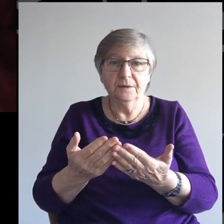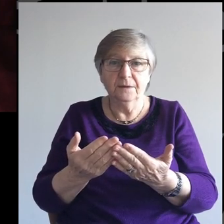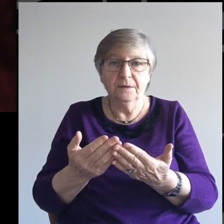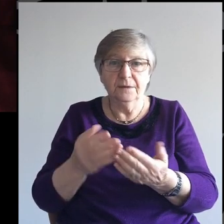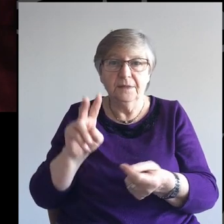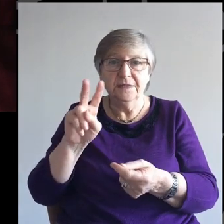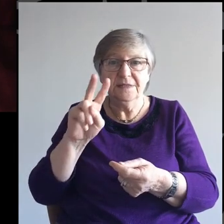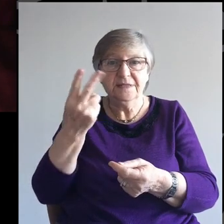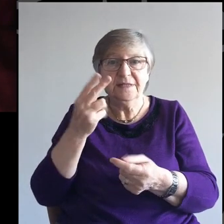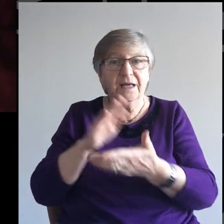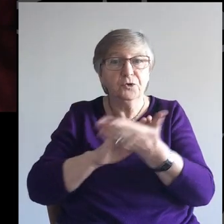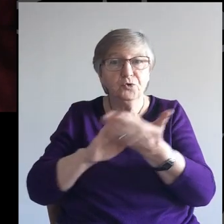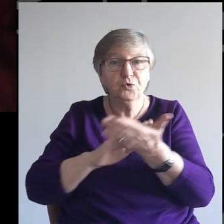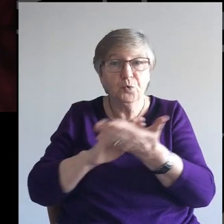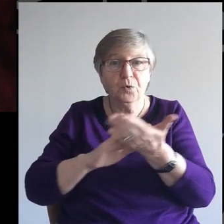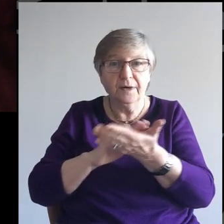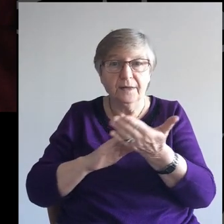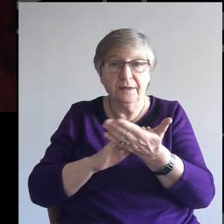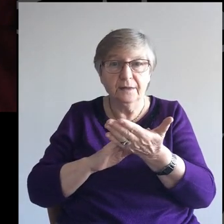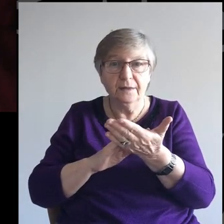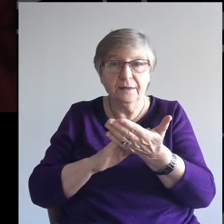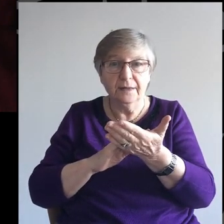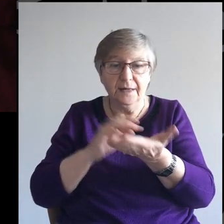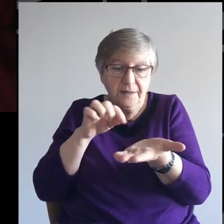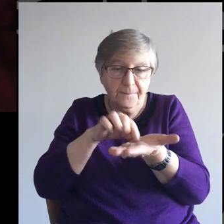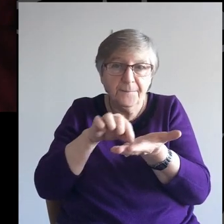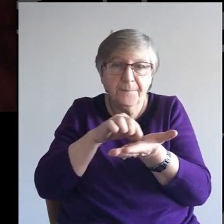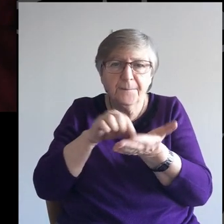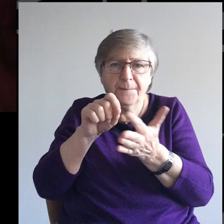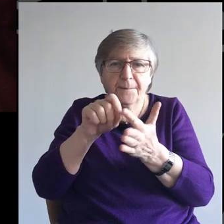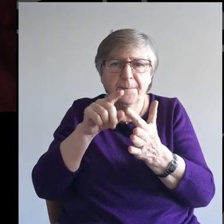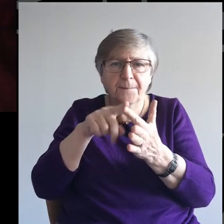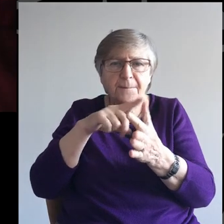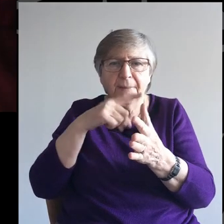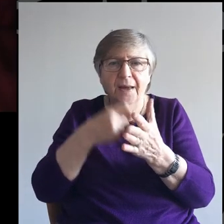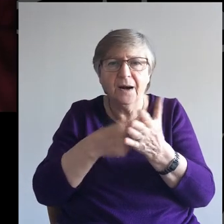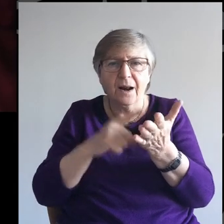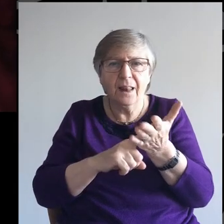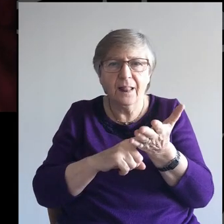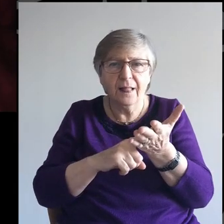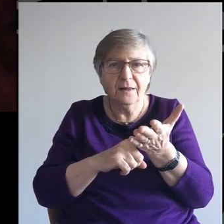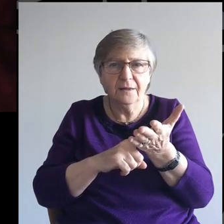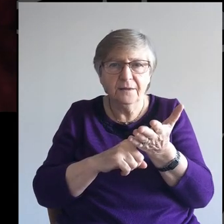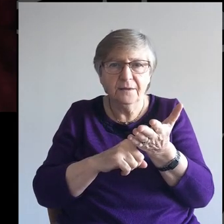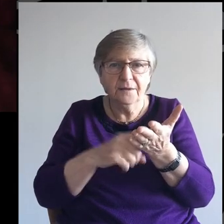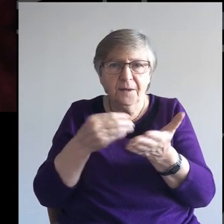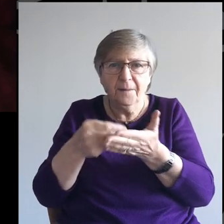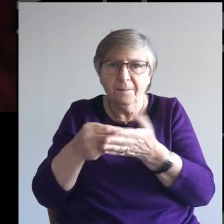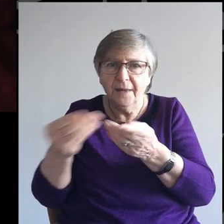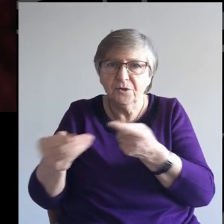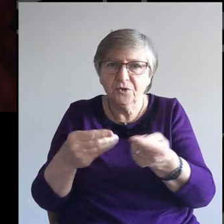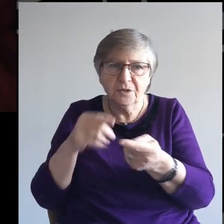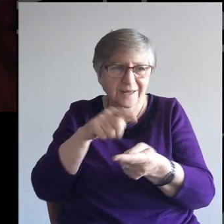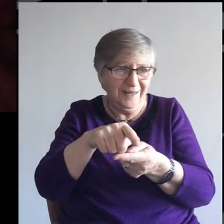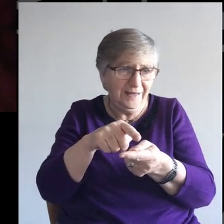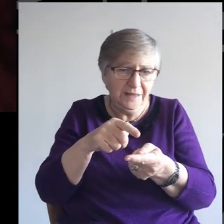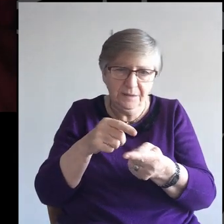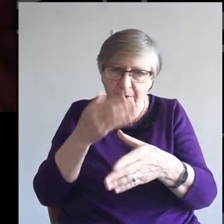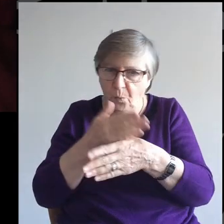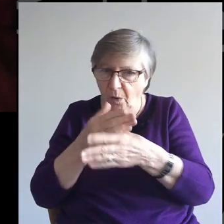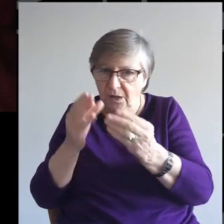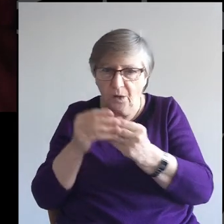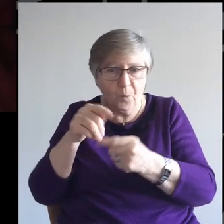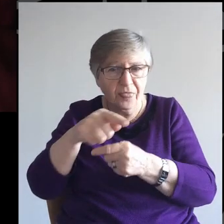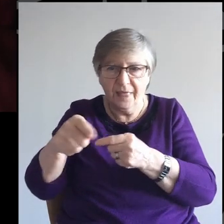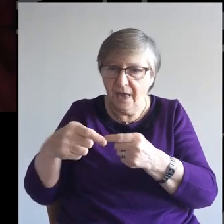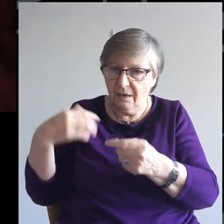In the second story, by contrast, it's a peril merchant who's in the story here. He's one who's been dealing in perils all